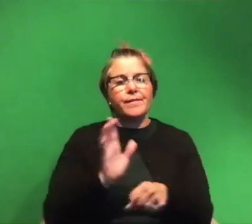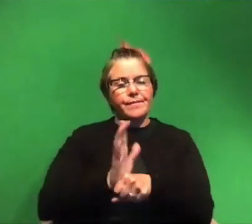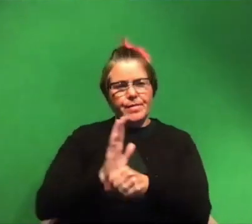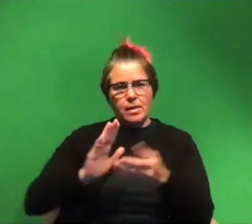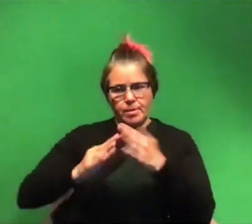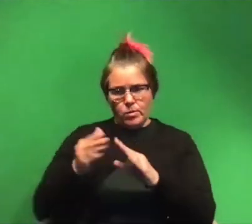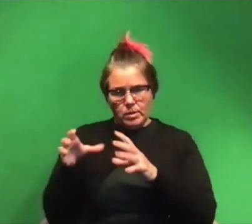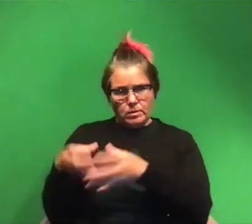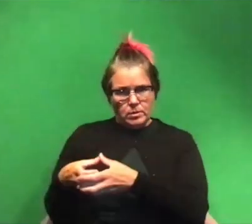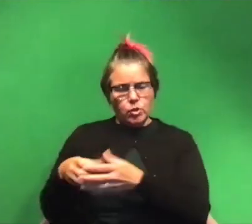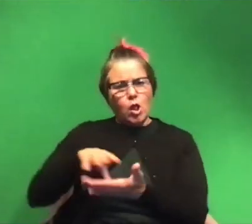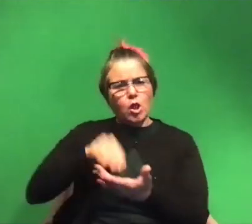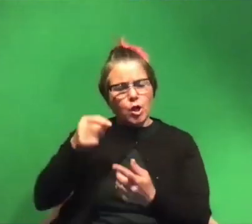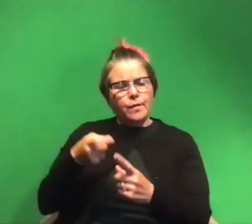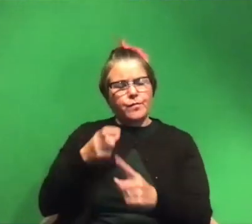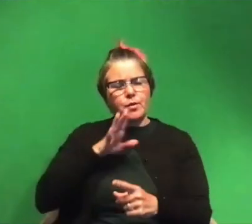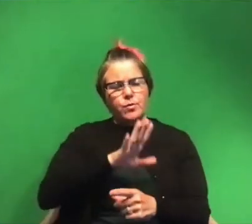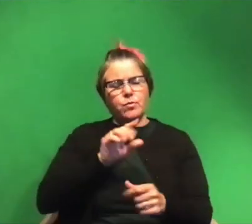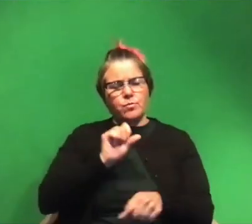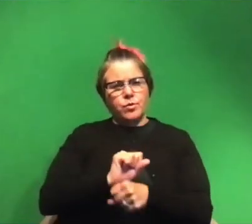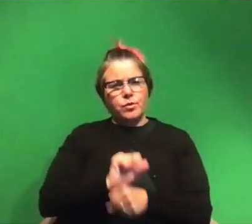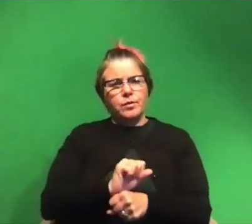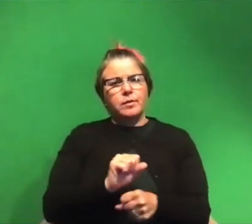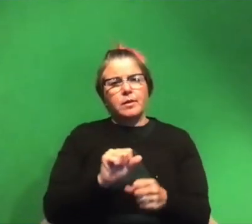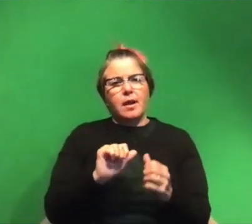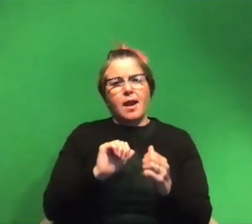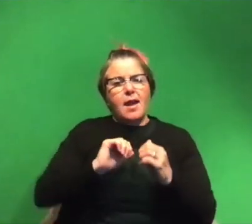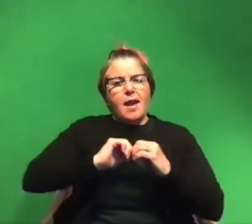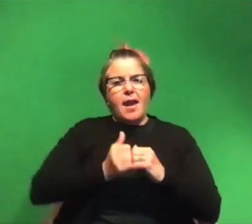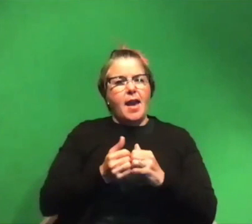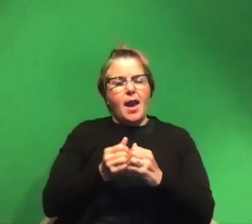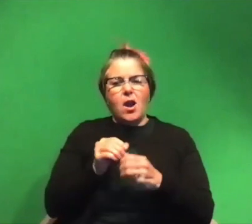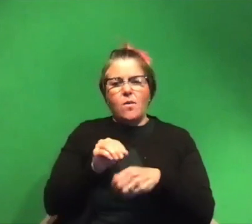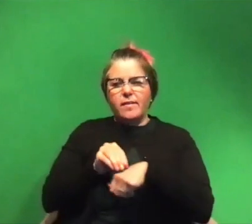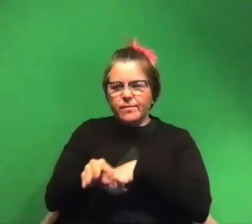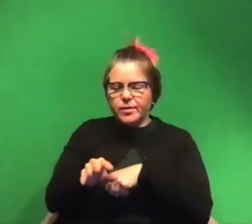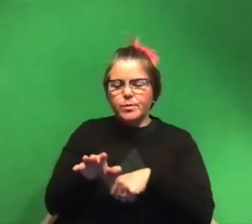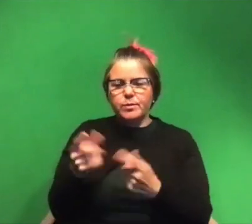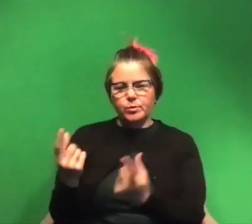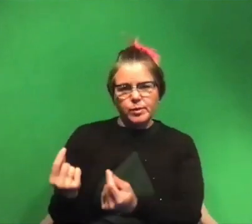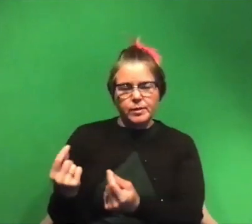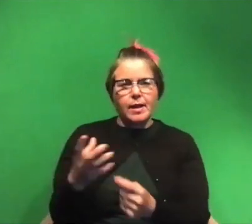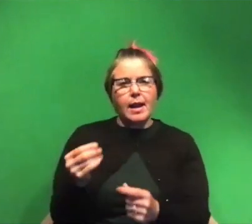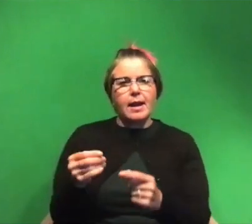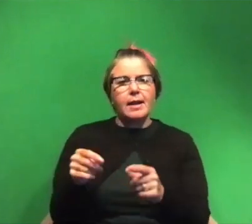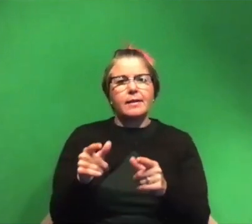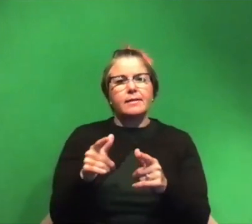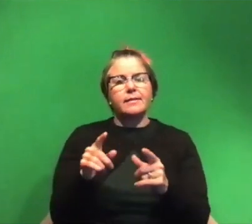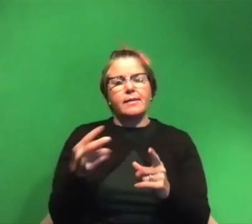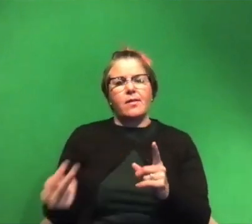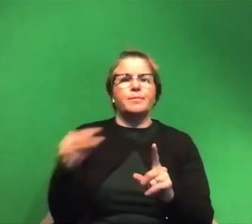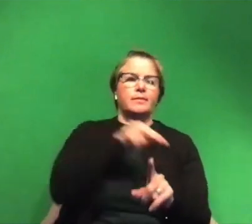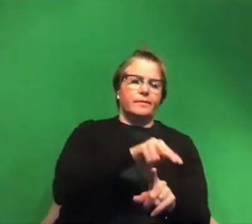to learn from your work and and and how would you want that to like influence what they do and then the same question for the scientists